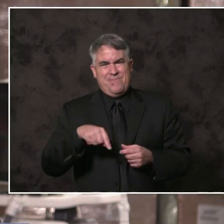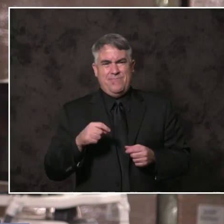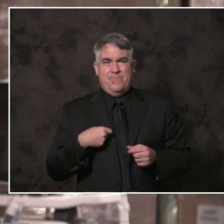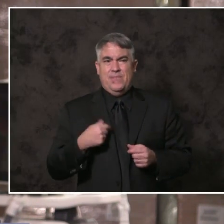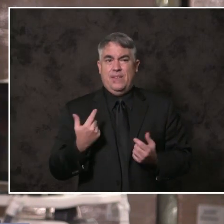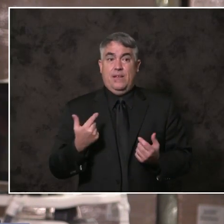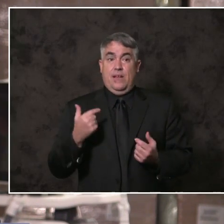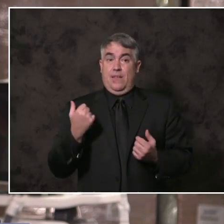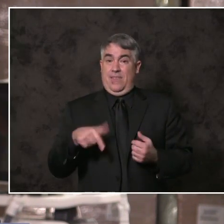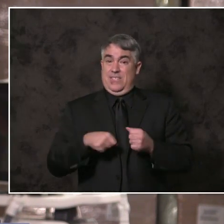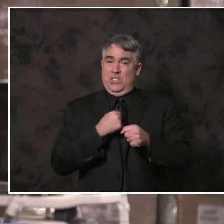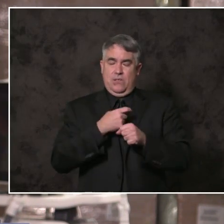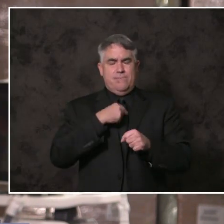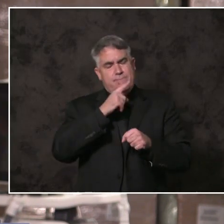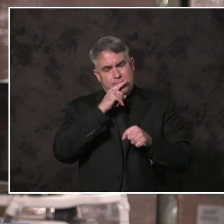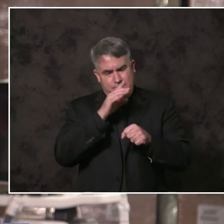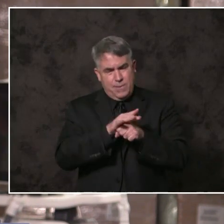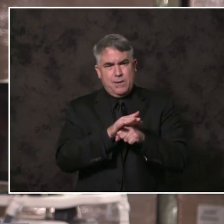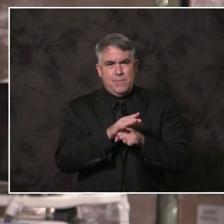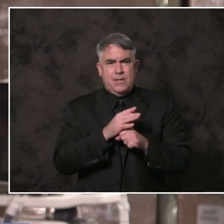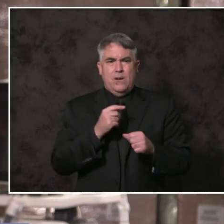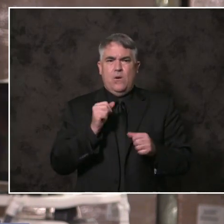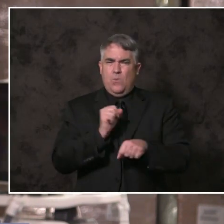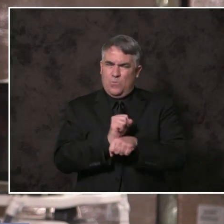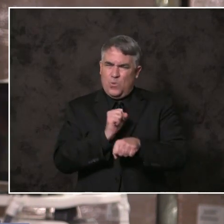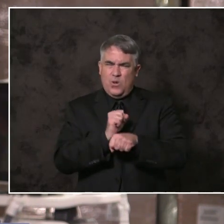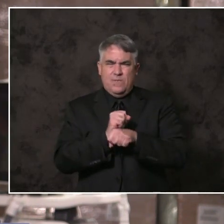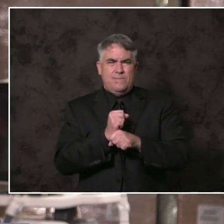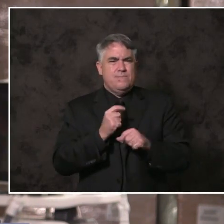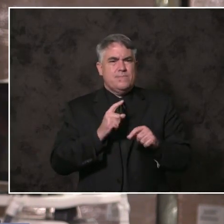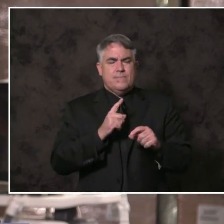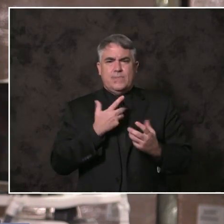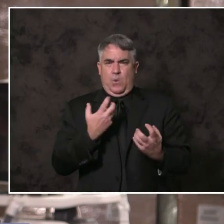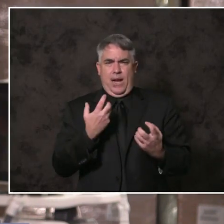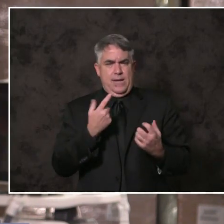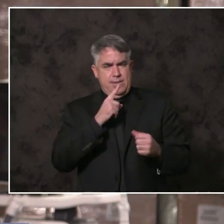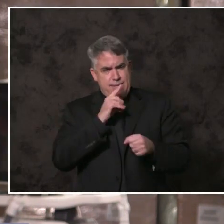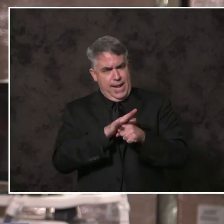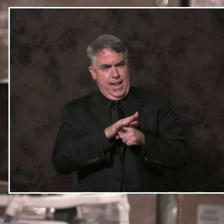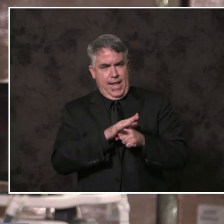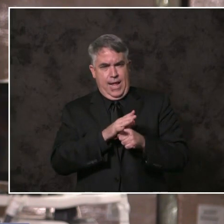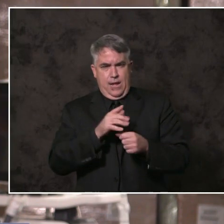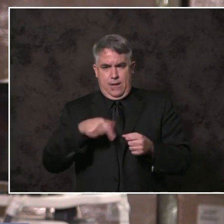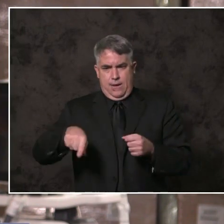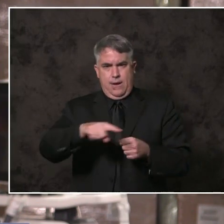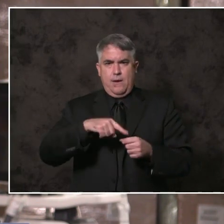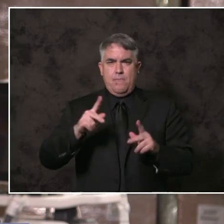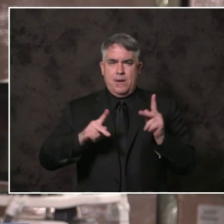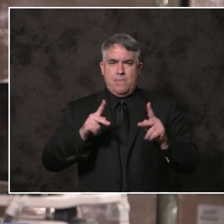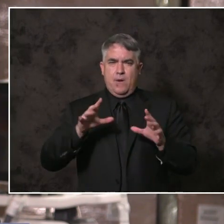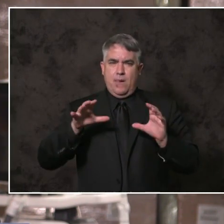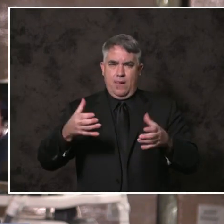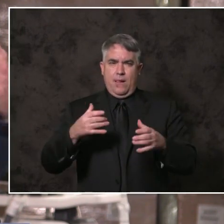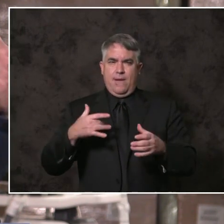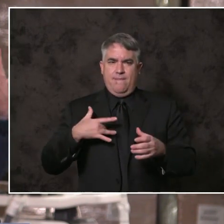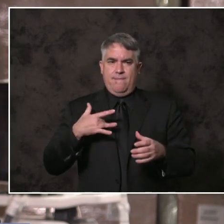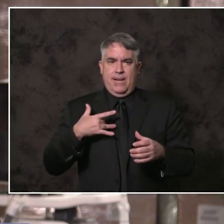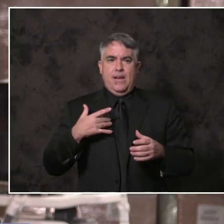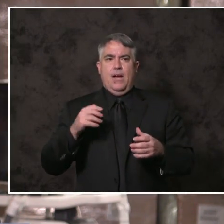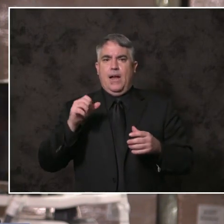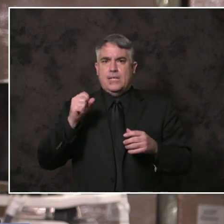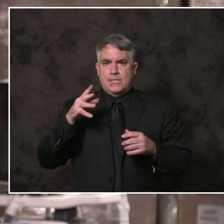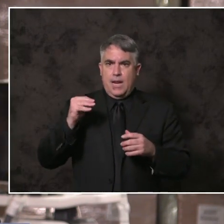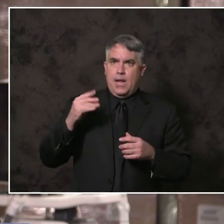commit ourselves to completing the work of having a dedicated shelter location for our refugees and asylees. One that can ramp up